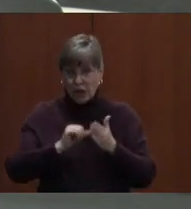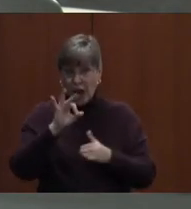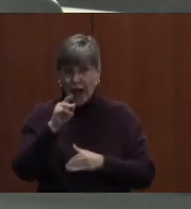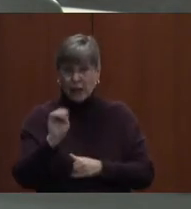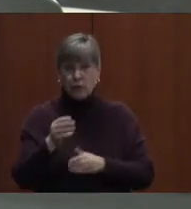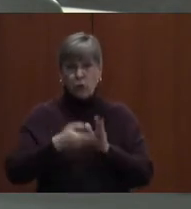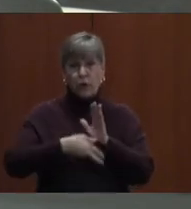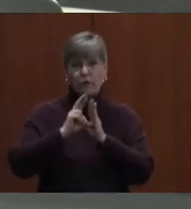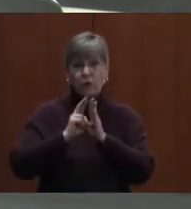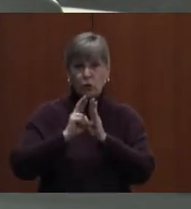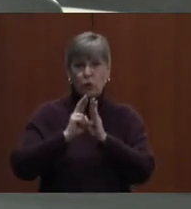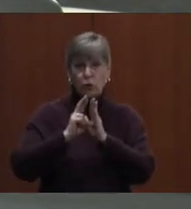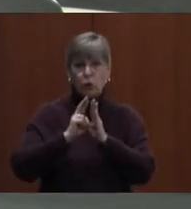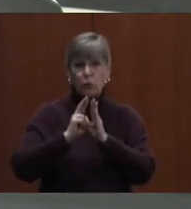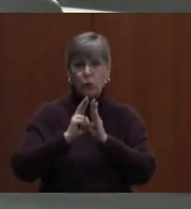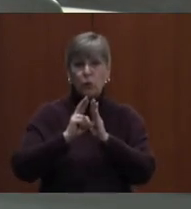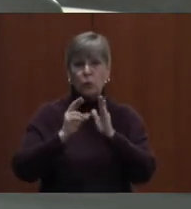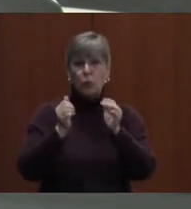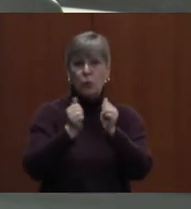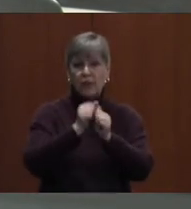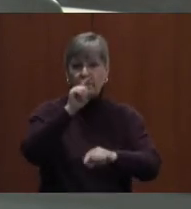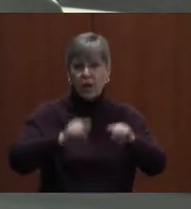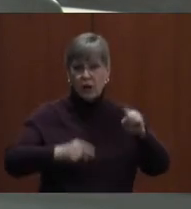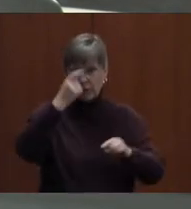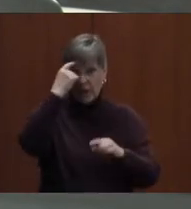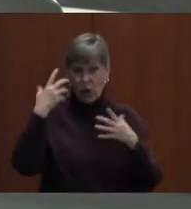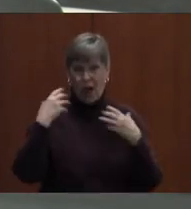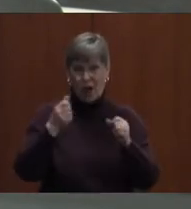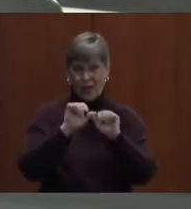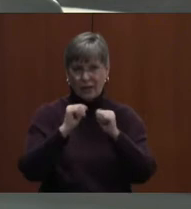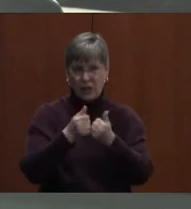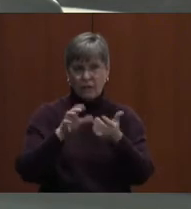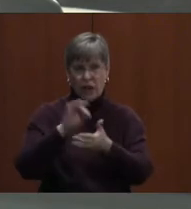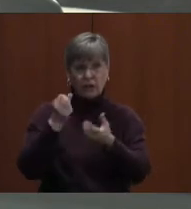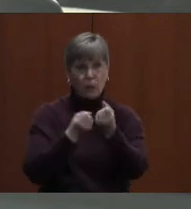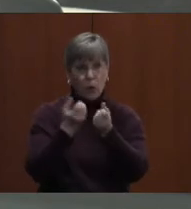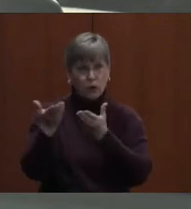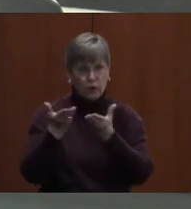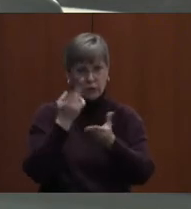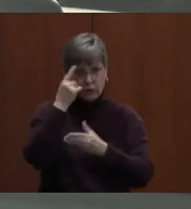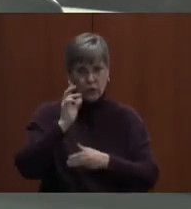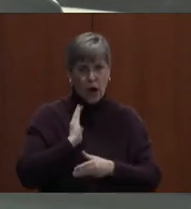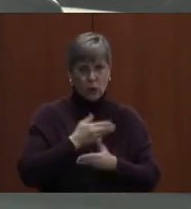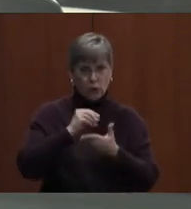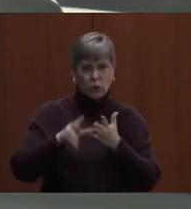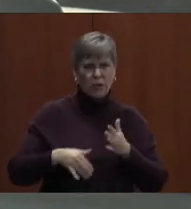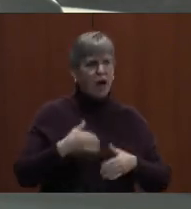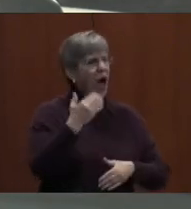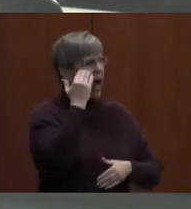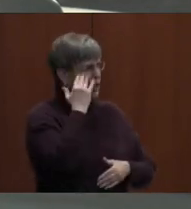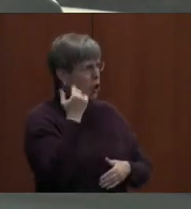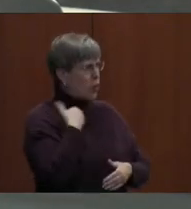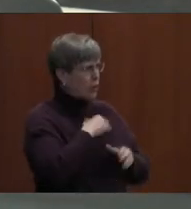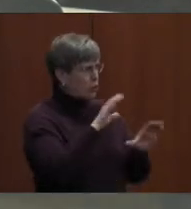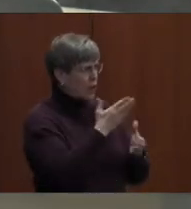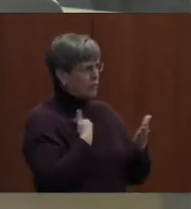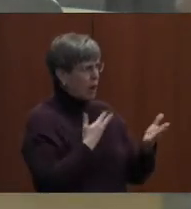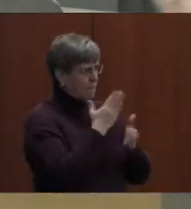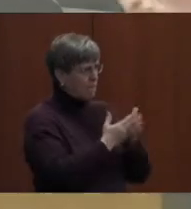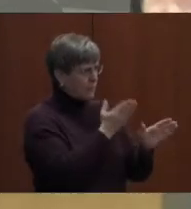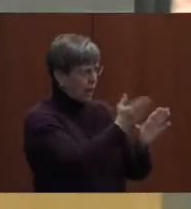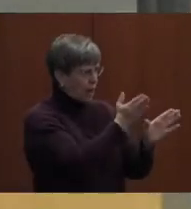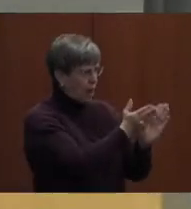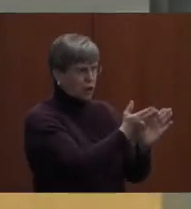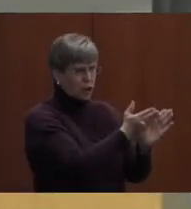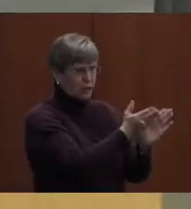bids with various mental health agencies to provide support services to our students. I know we do have some psychologists who will